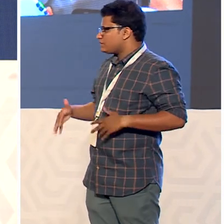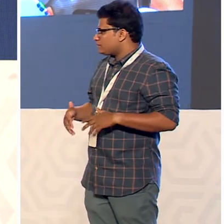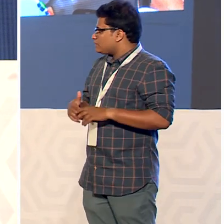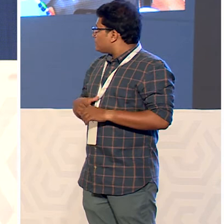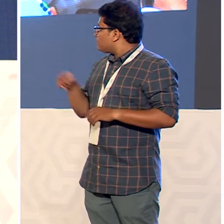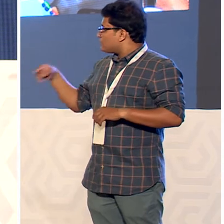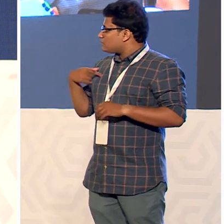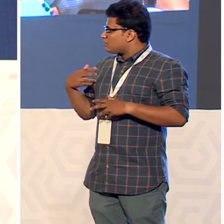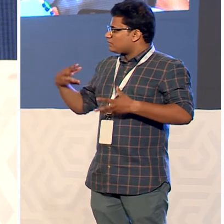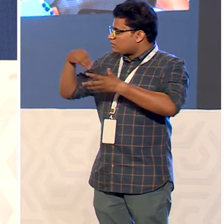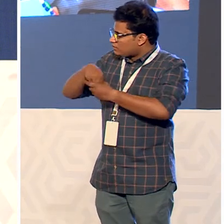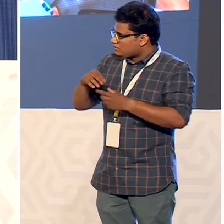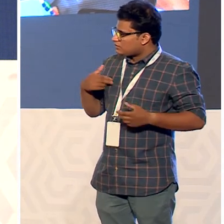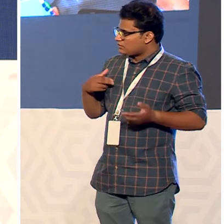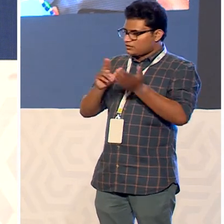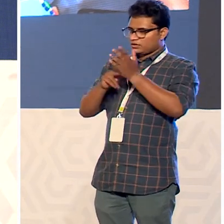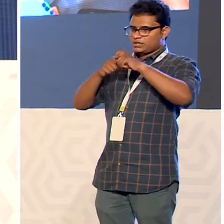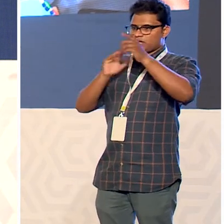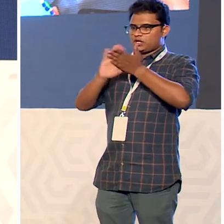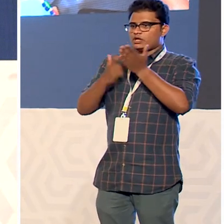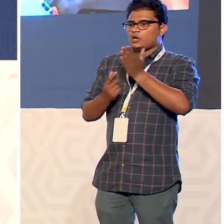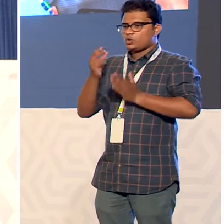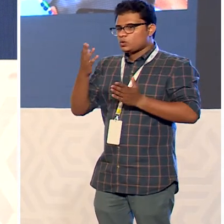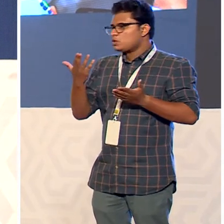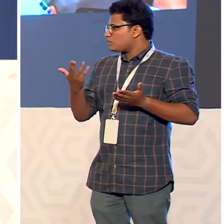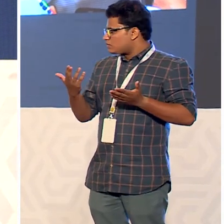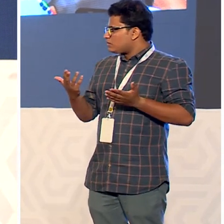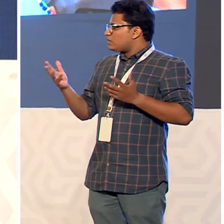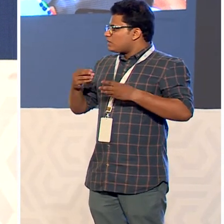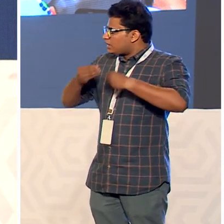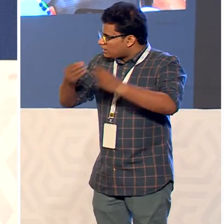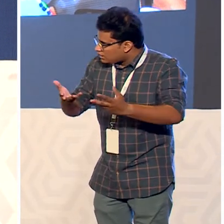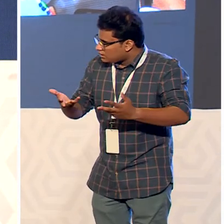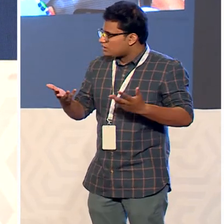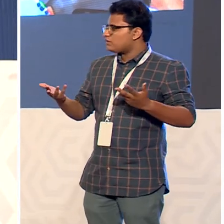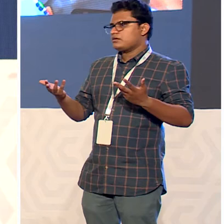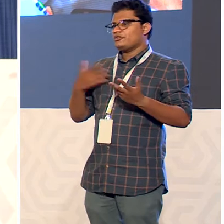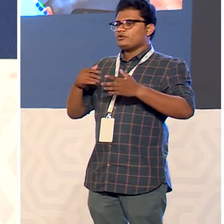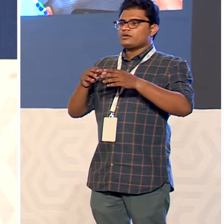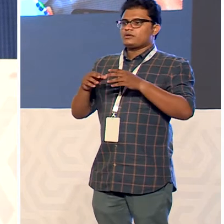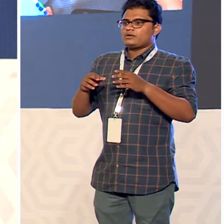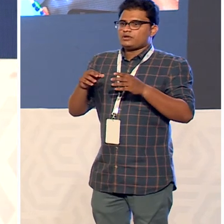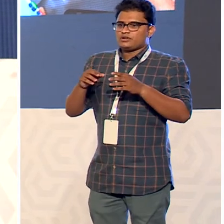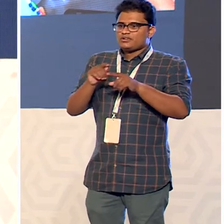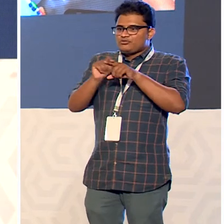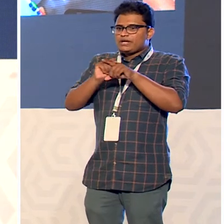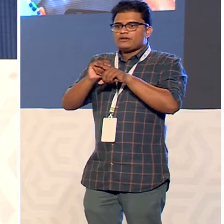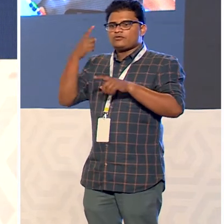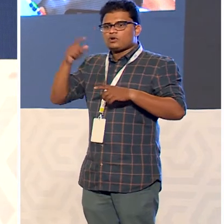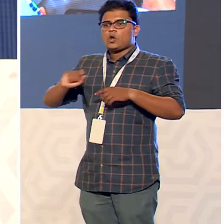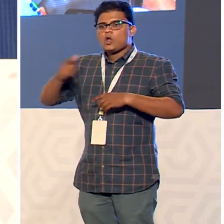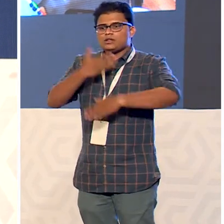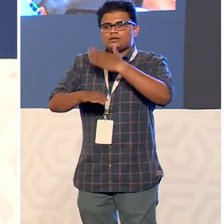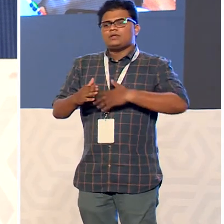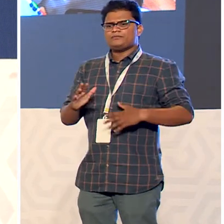have in association with nehru air rifle academy we are providing providing air air rifle training for every person with disability free